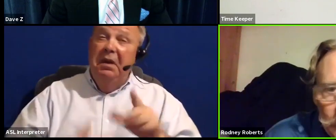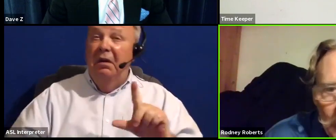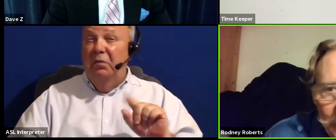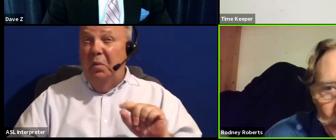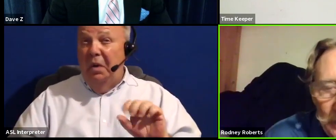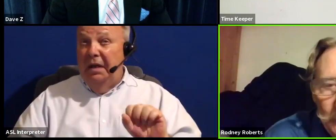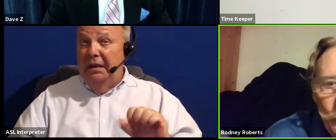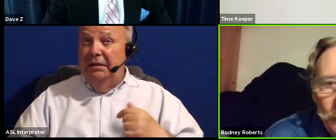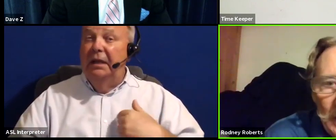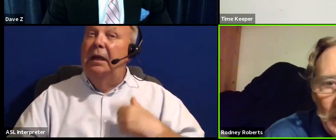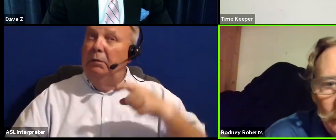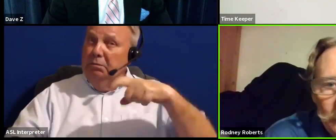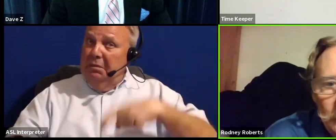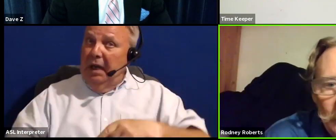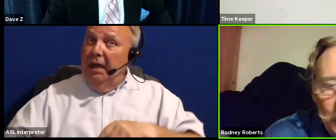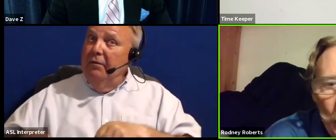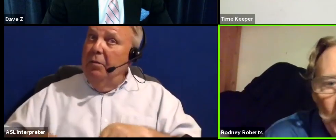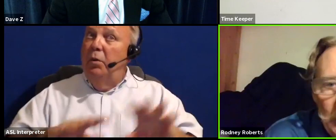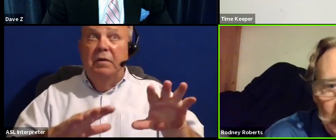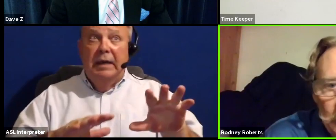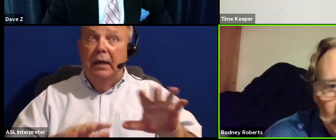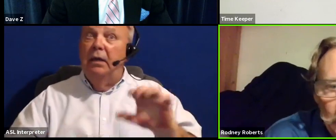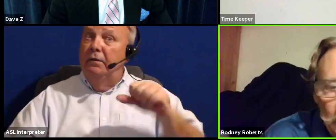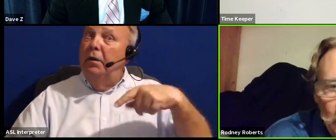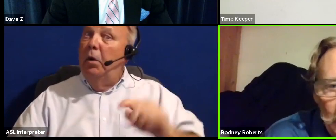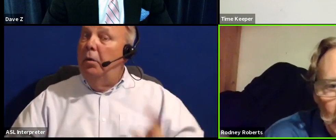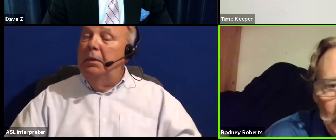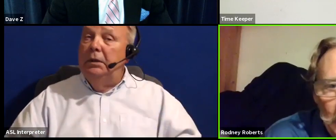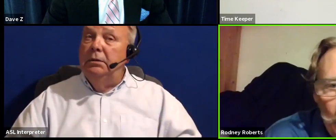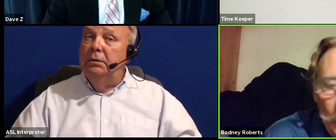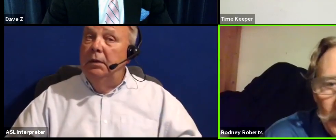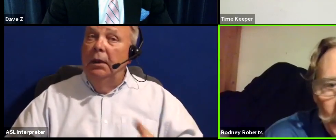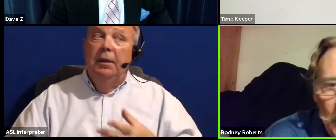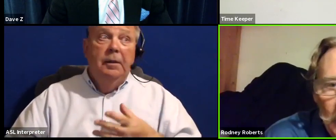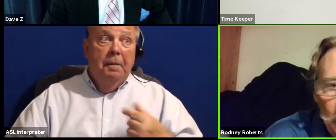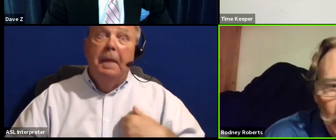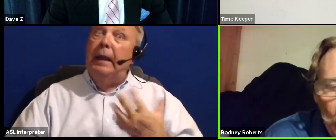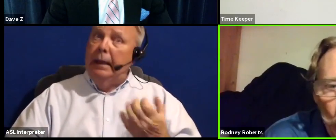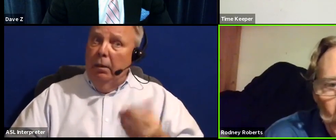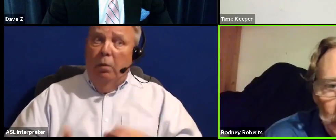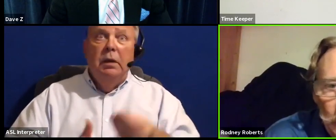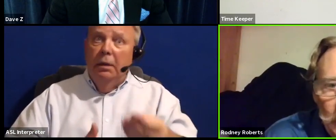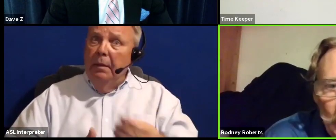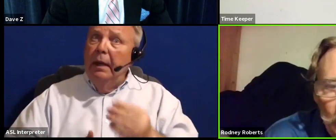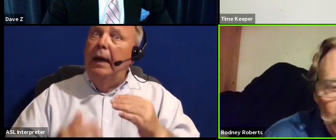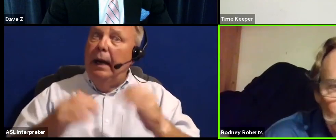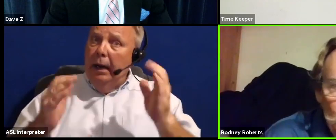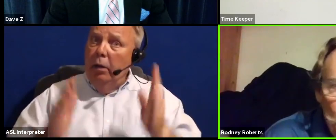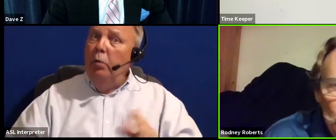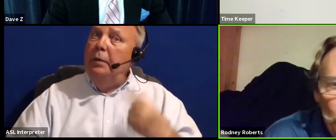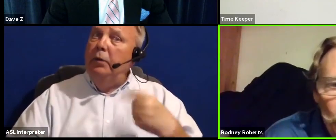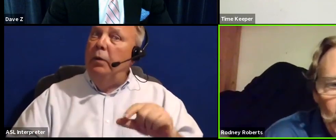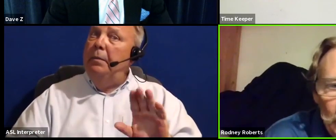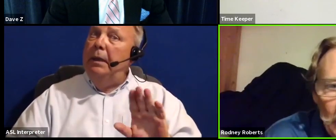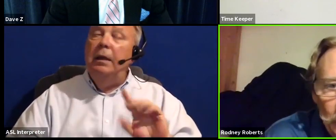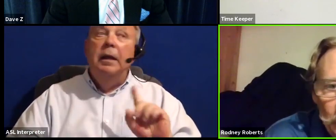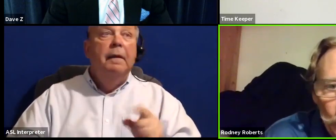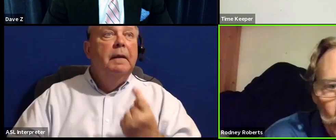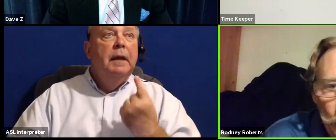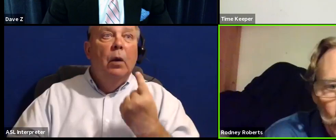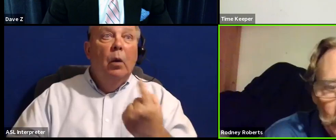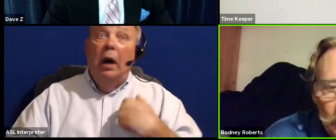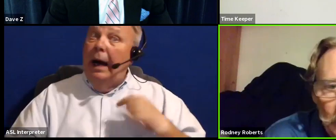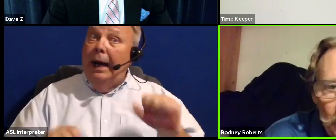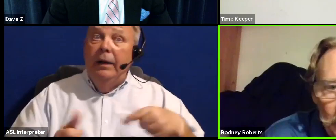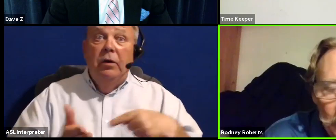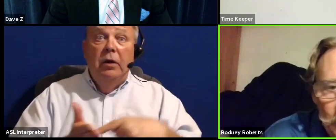it was time for me to move out of an apartment and I wanted to buy a home in Greenbelt. The only home that I could